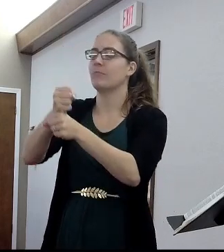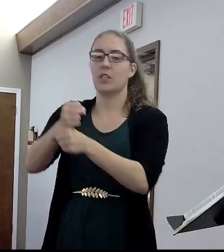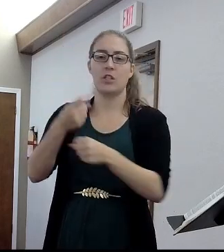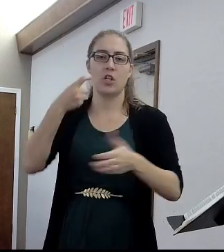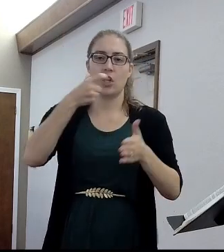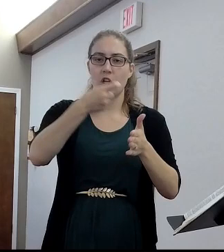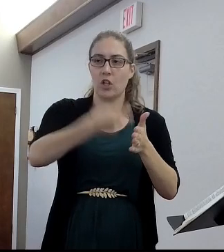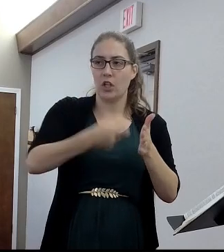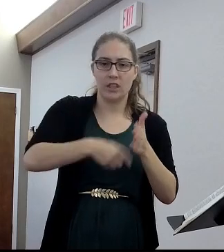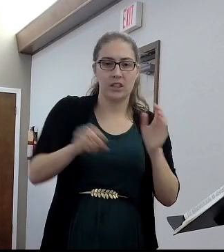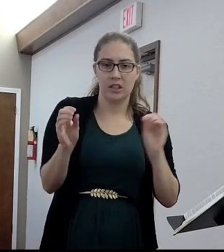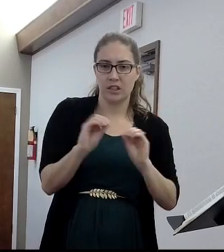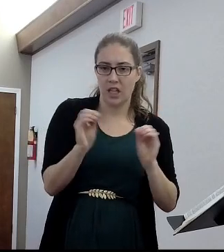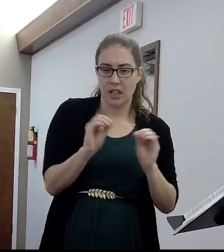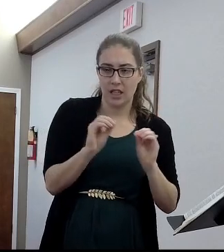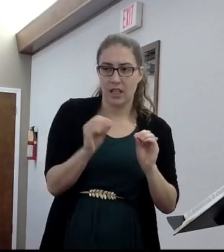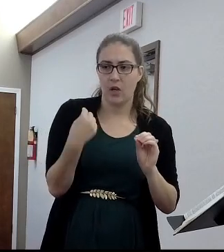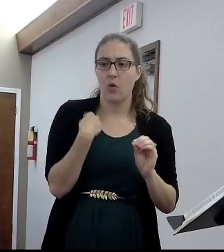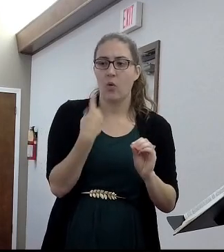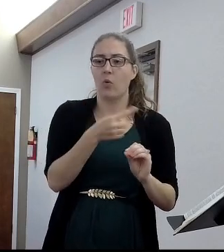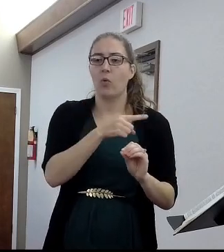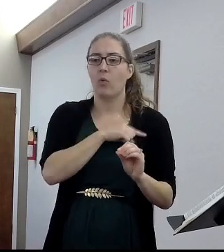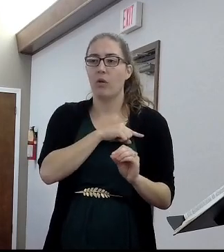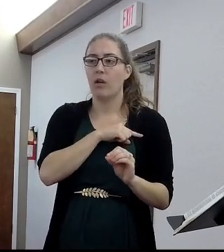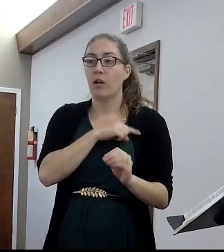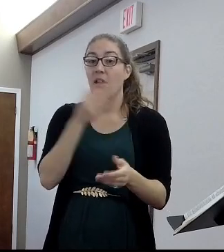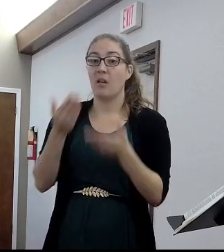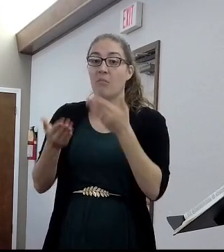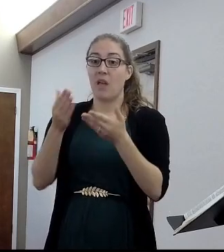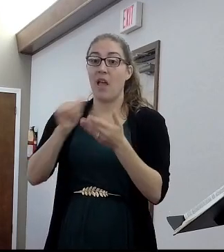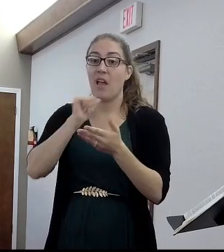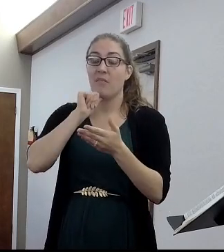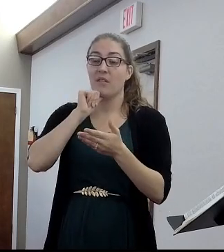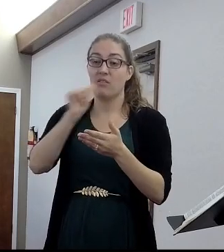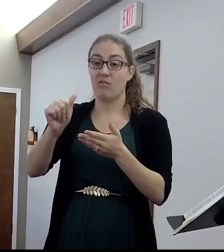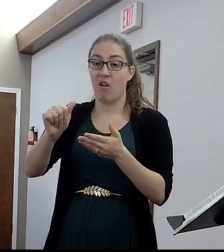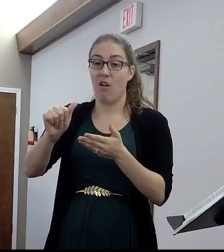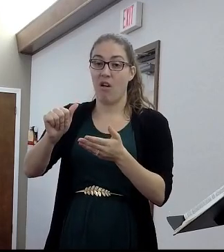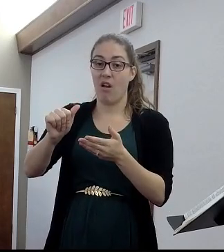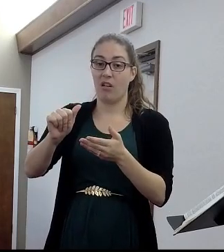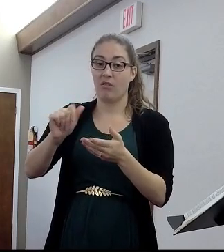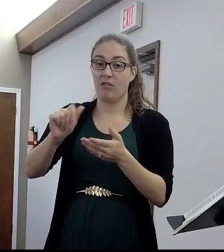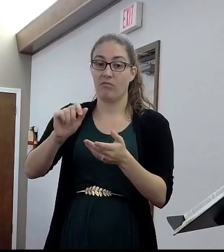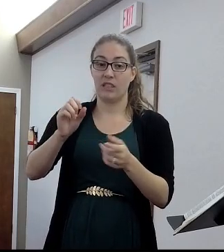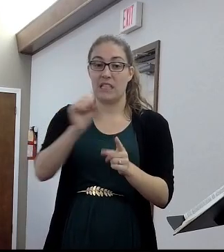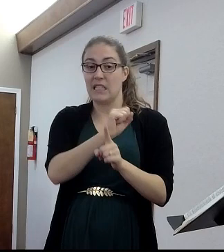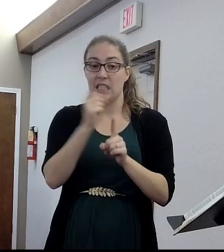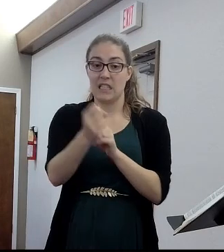probably, likely never move into a society where it will cost us